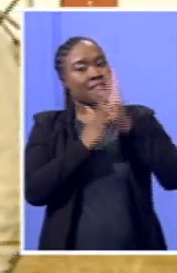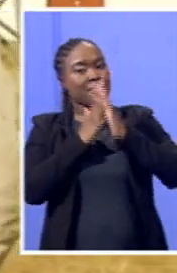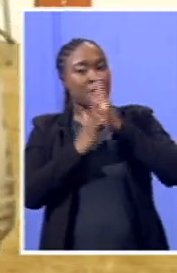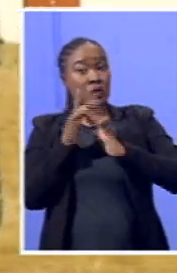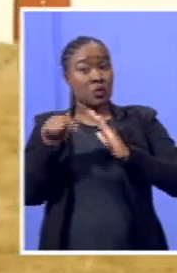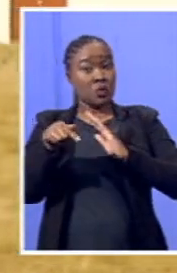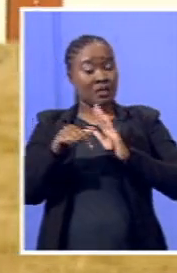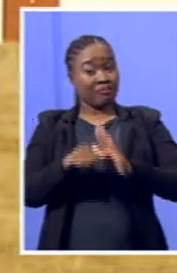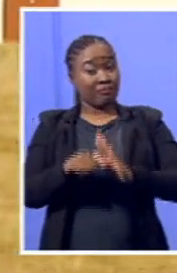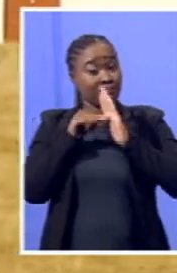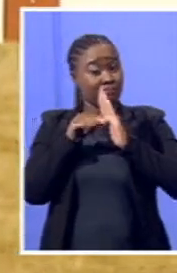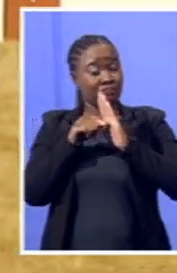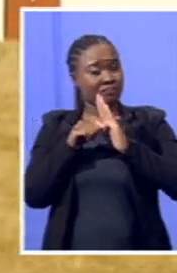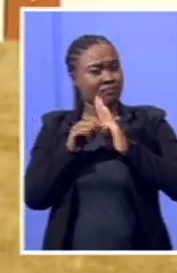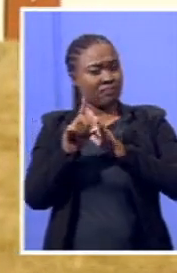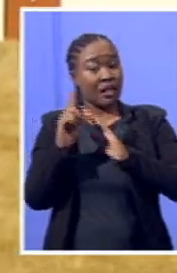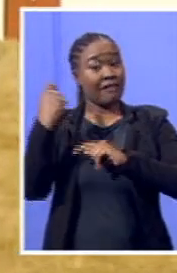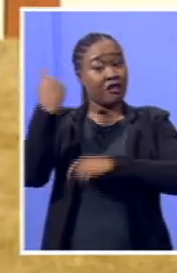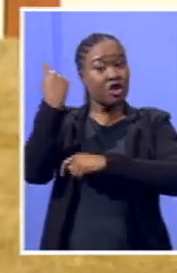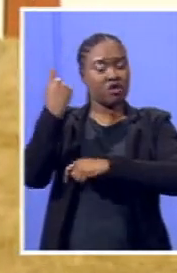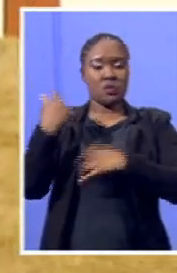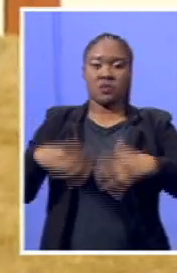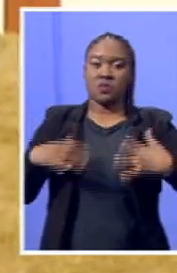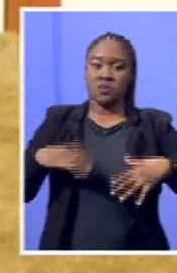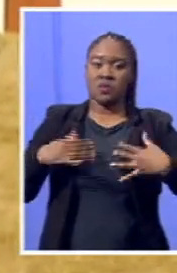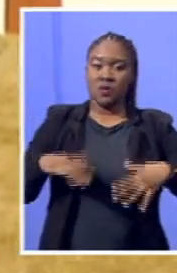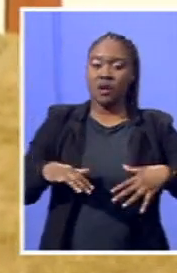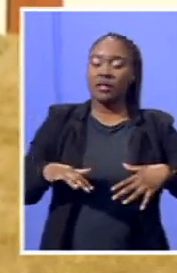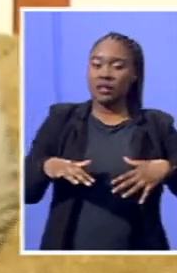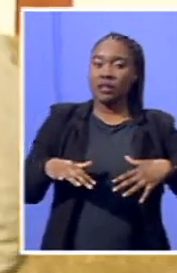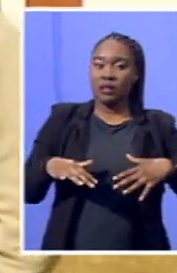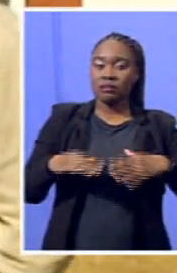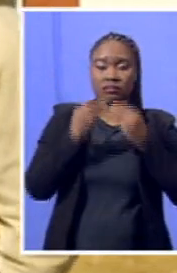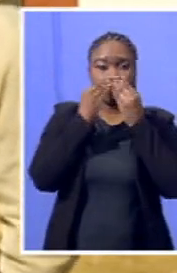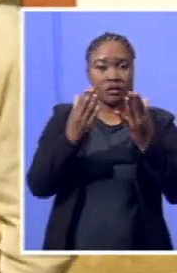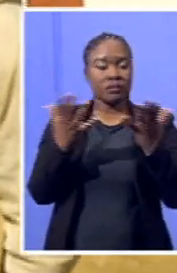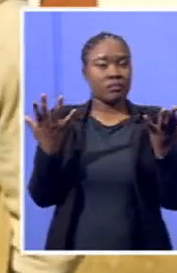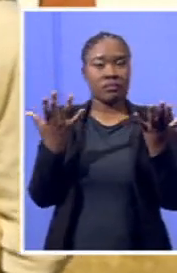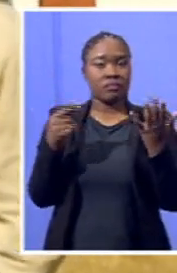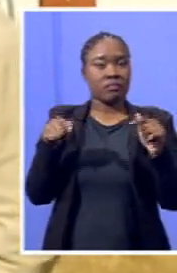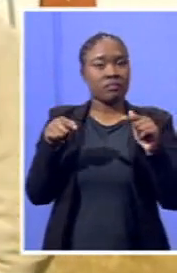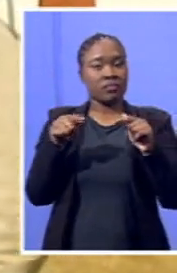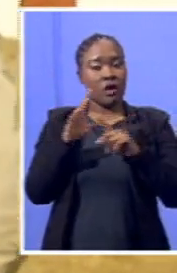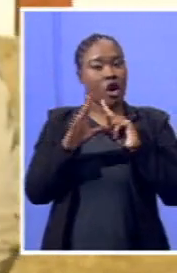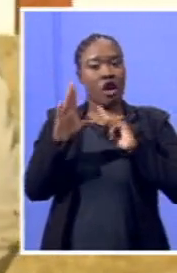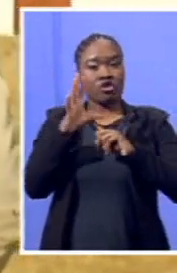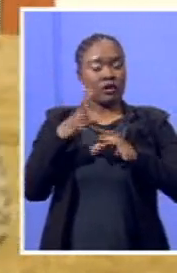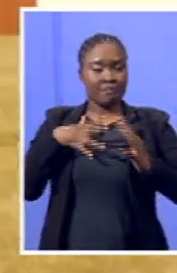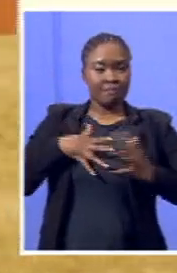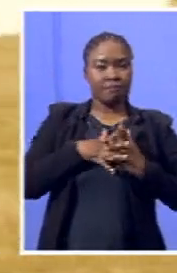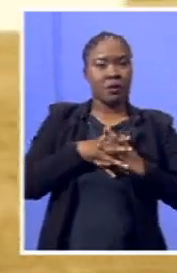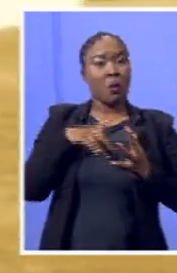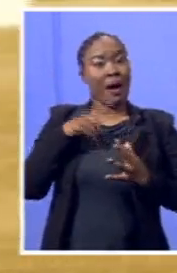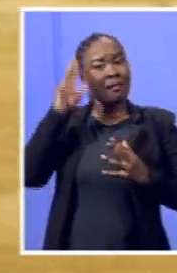significance. This village has a rich history because that Nelson Mandela grew up here. He came here when he was nine years old.